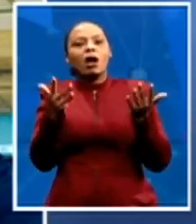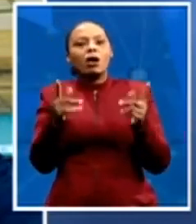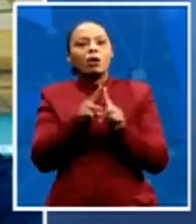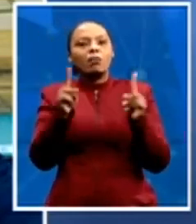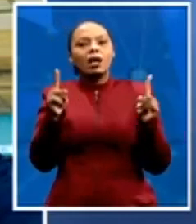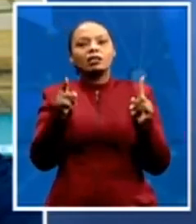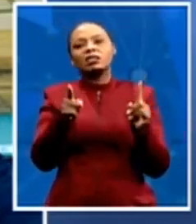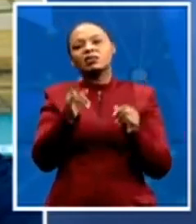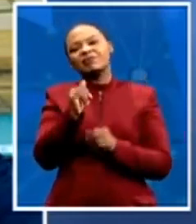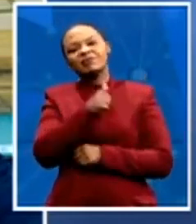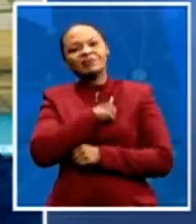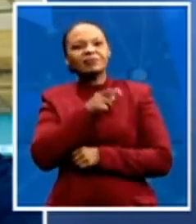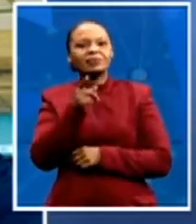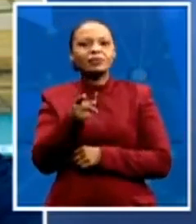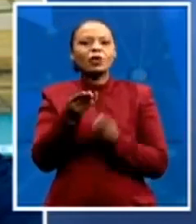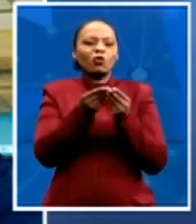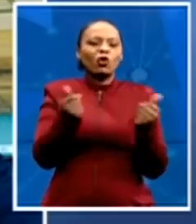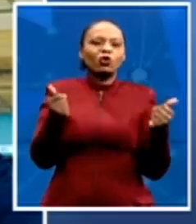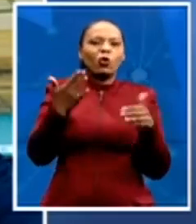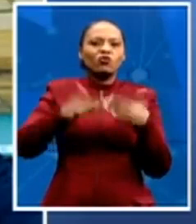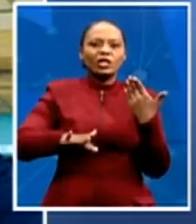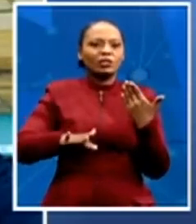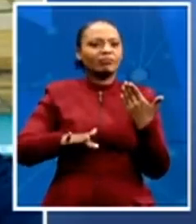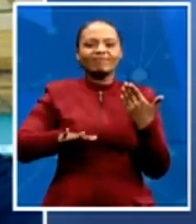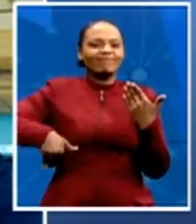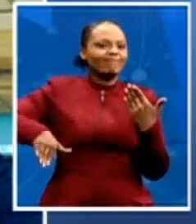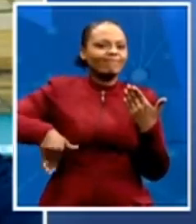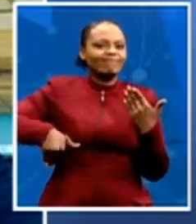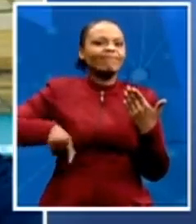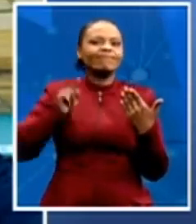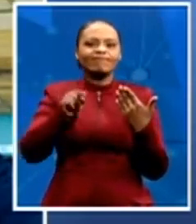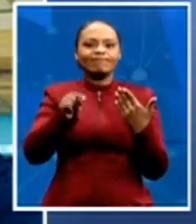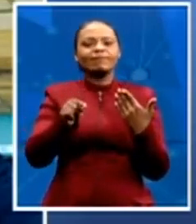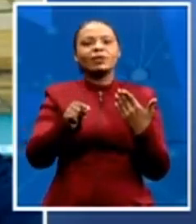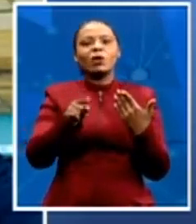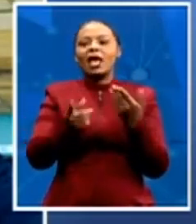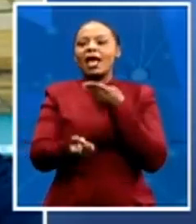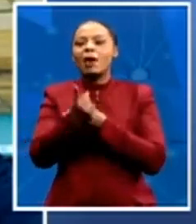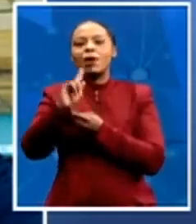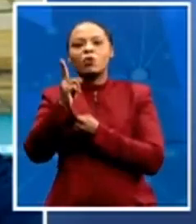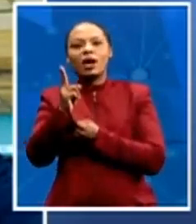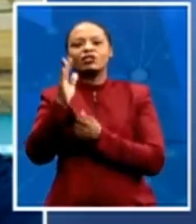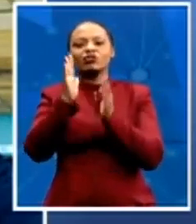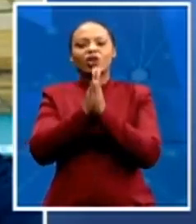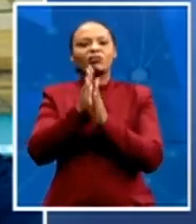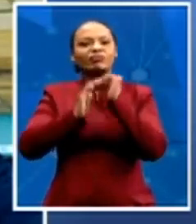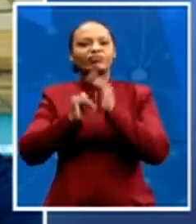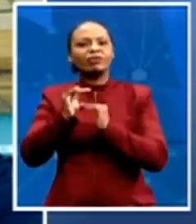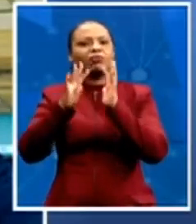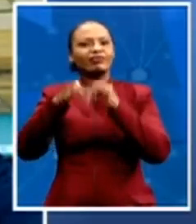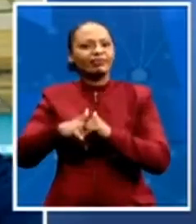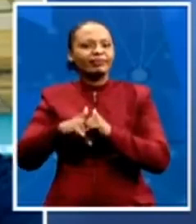conclusive in terms of what transpired and what needs to happen. And, therefore, I think some of the